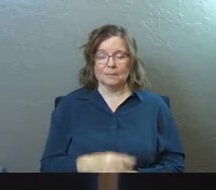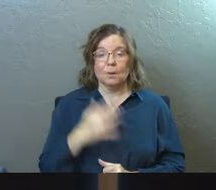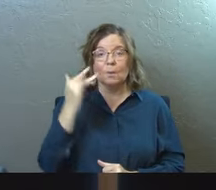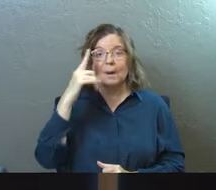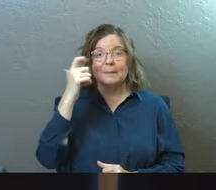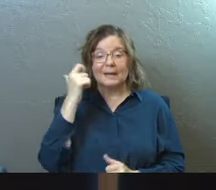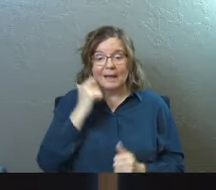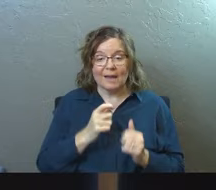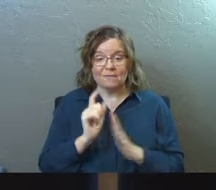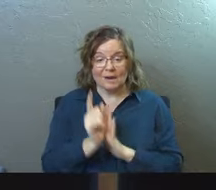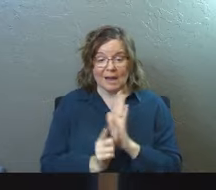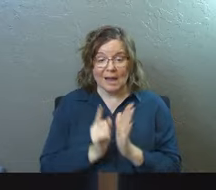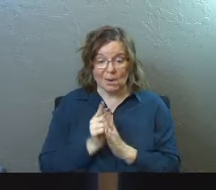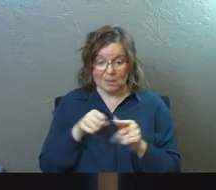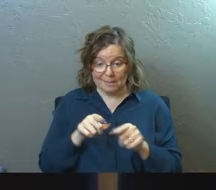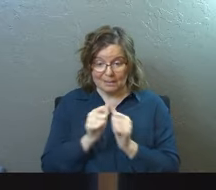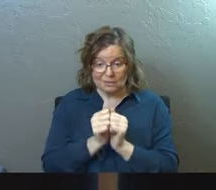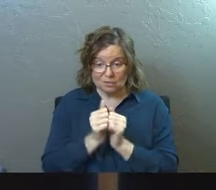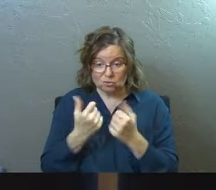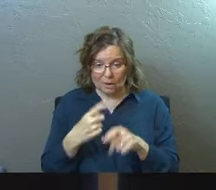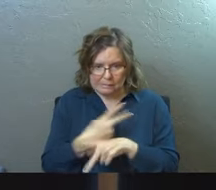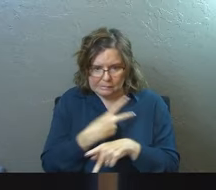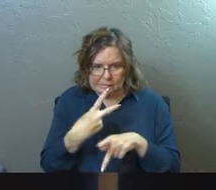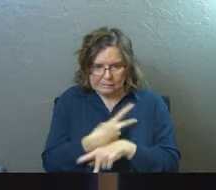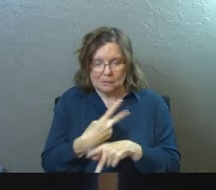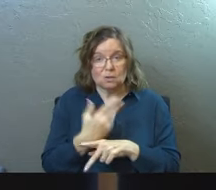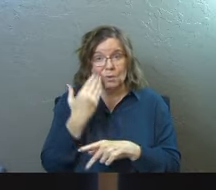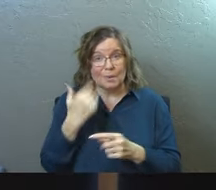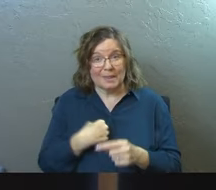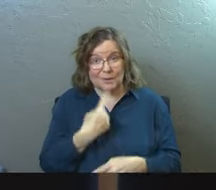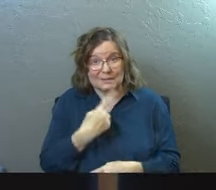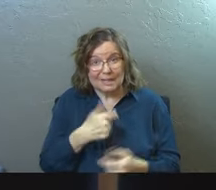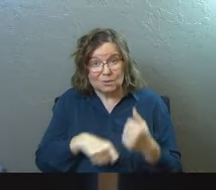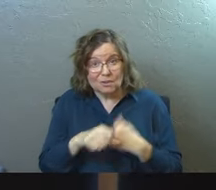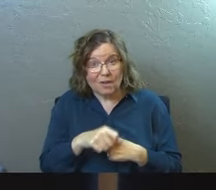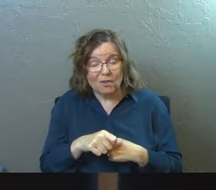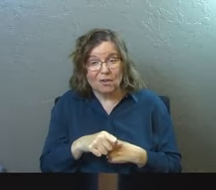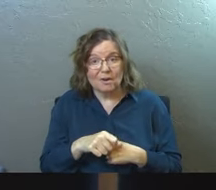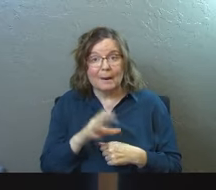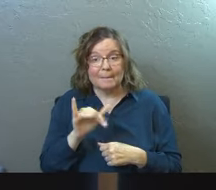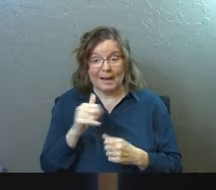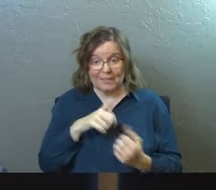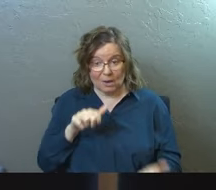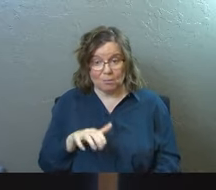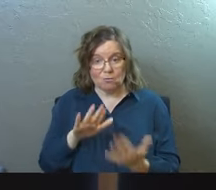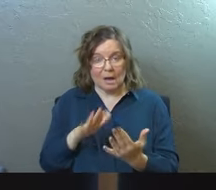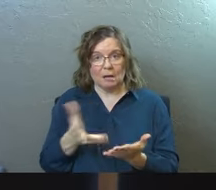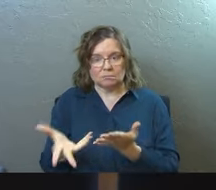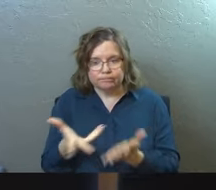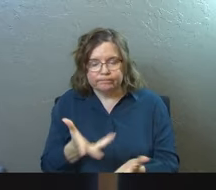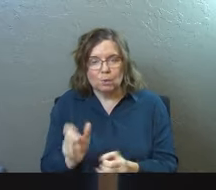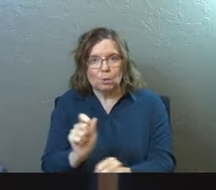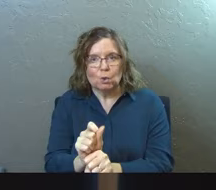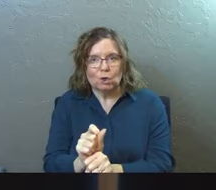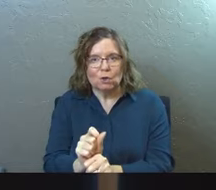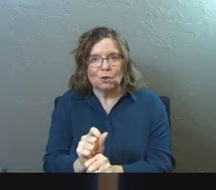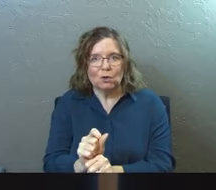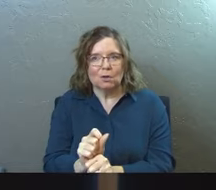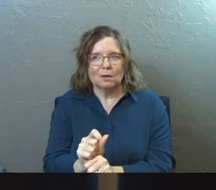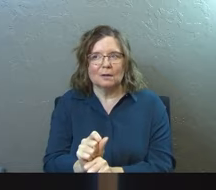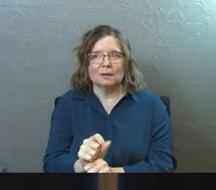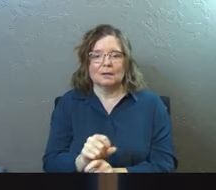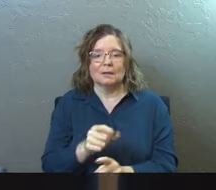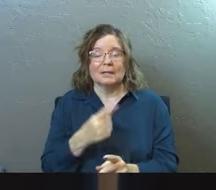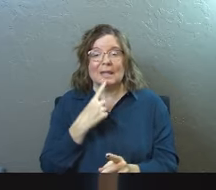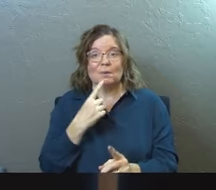because in every single hour they spent together trying to work through that stuff, you know what they were saying to each other just by their presence and just by that work is